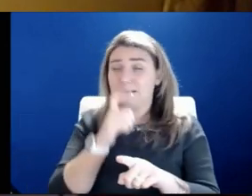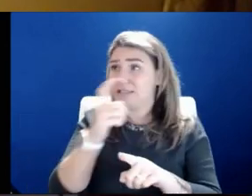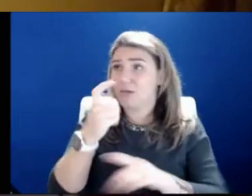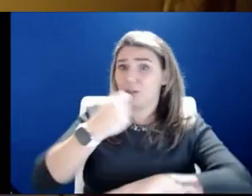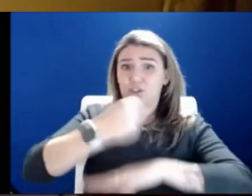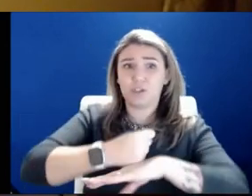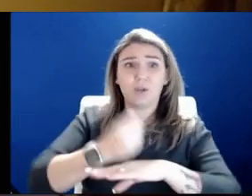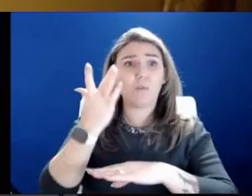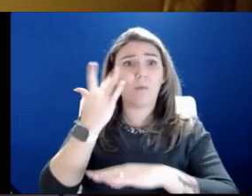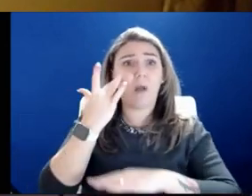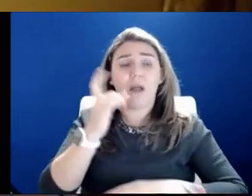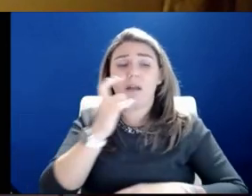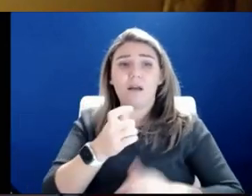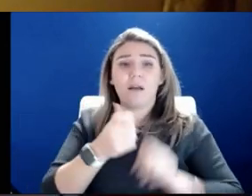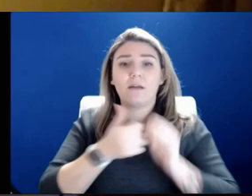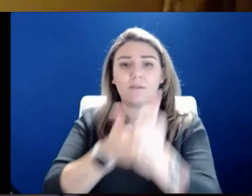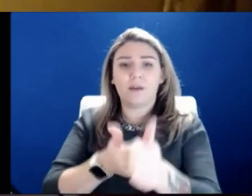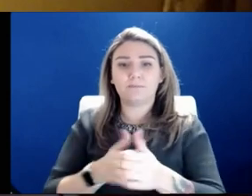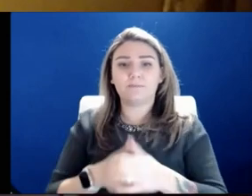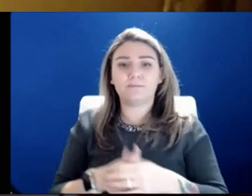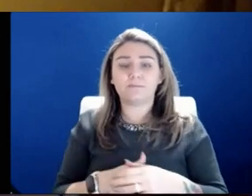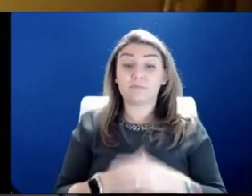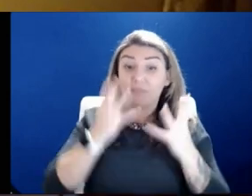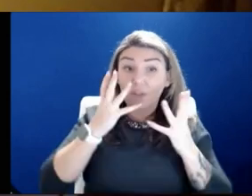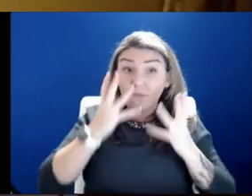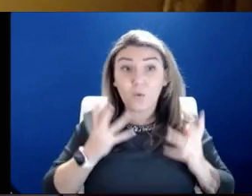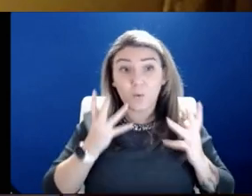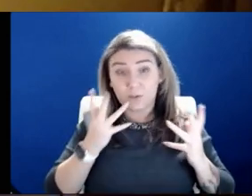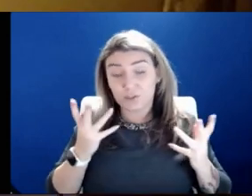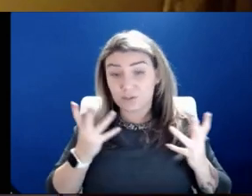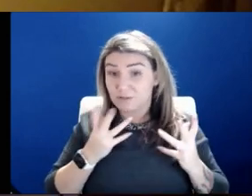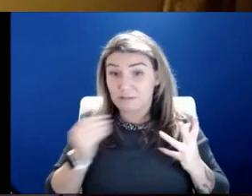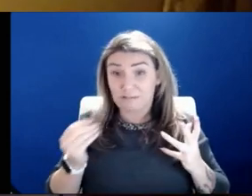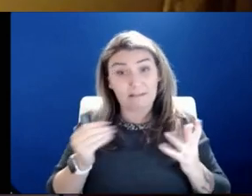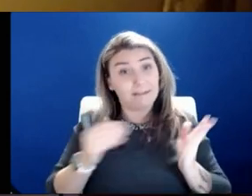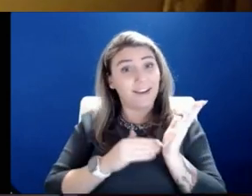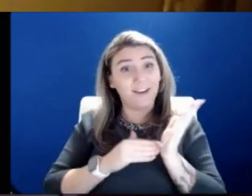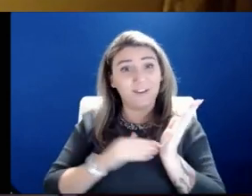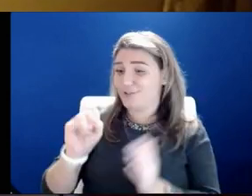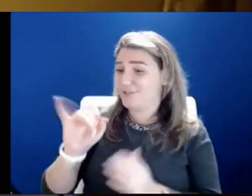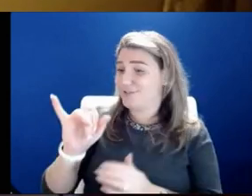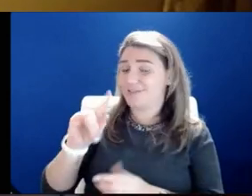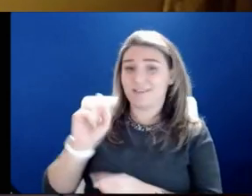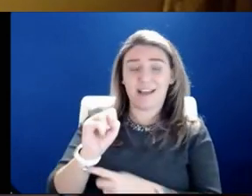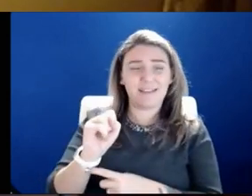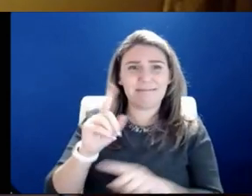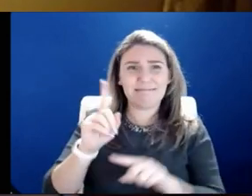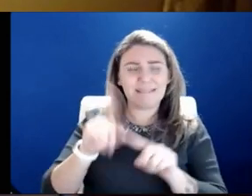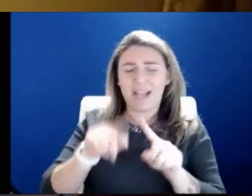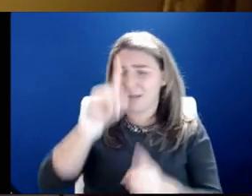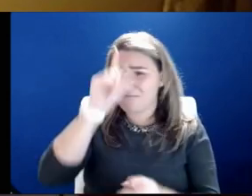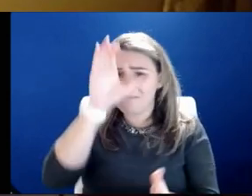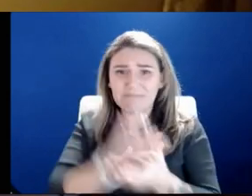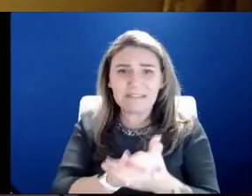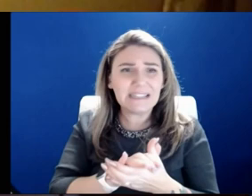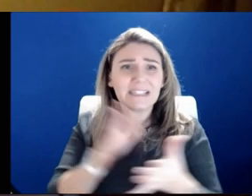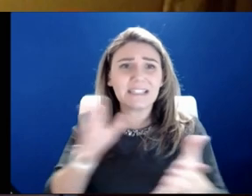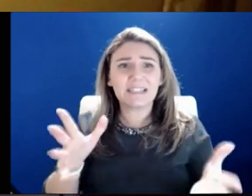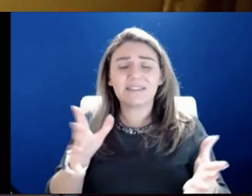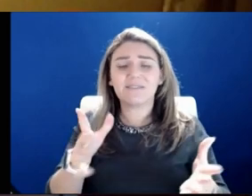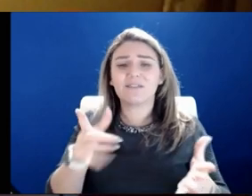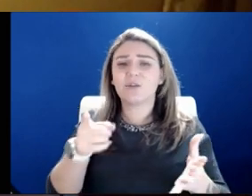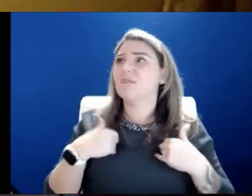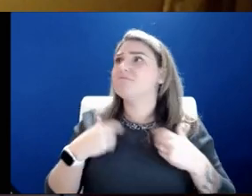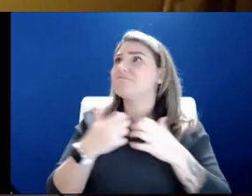because of noncompliance. It is unfortunate. And Dr. Stites, in some ways, it's unbelievable that you have a number